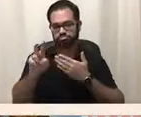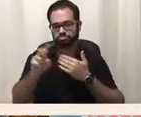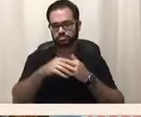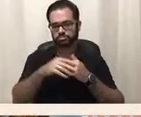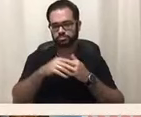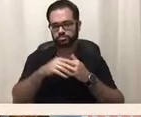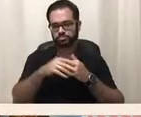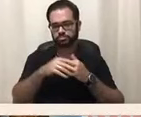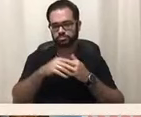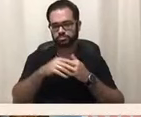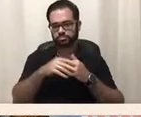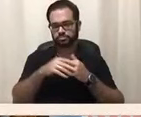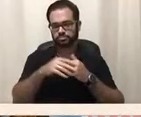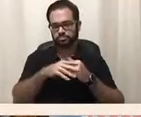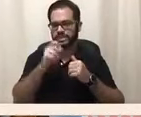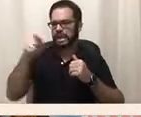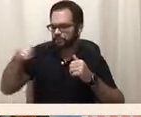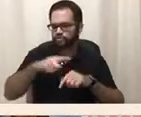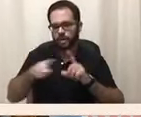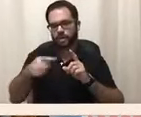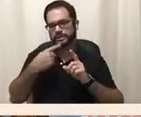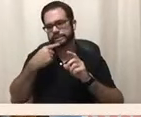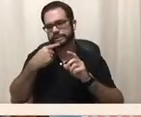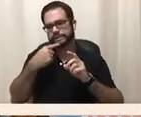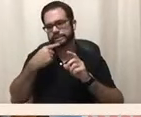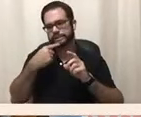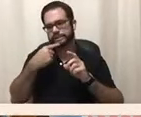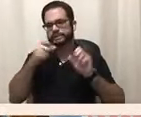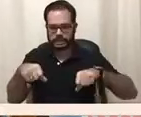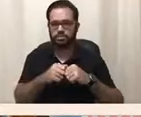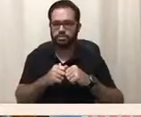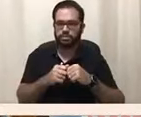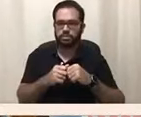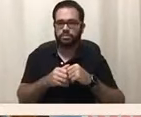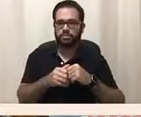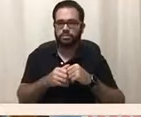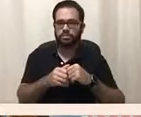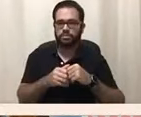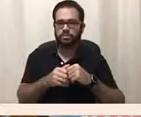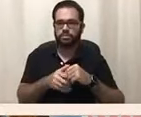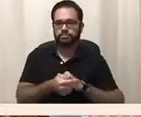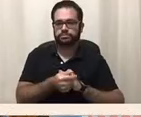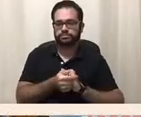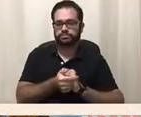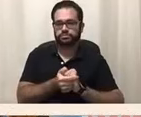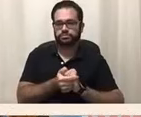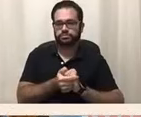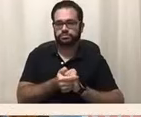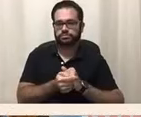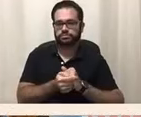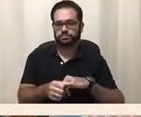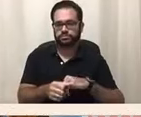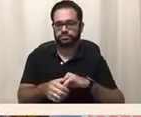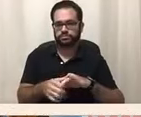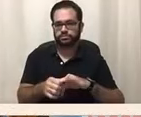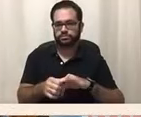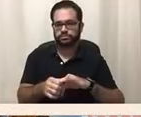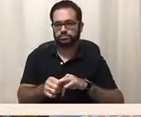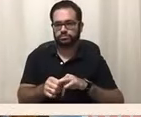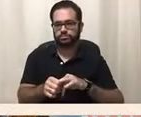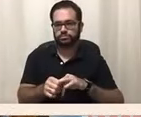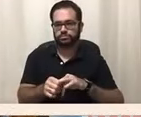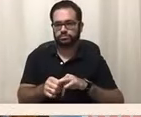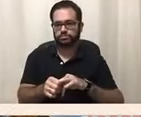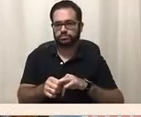the positive outcomes was it had better treatment